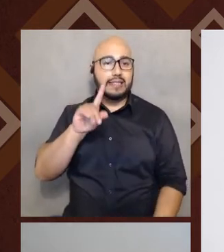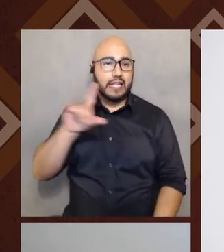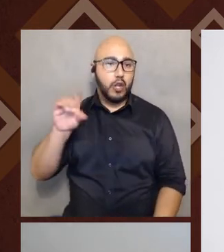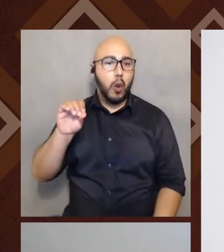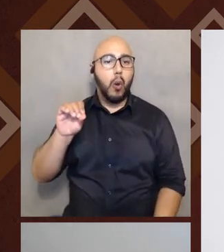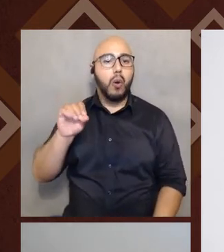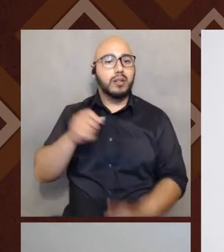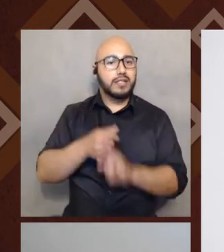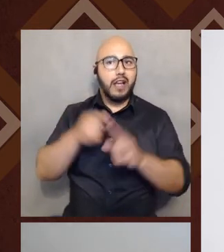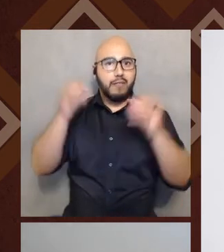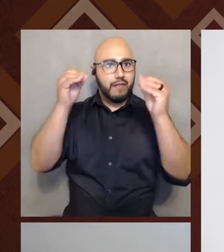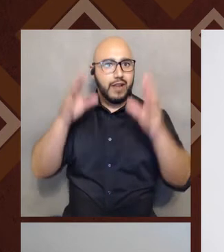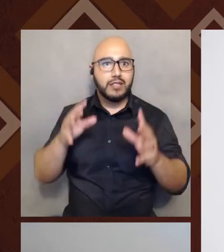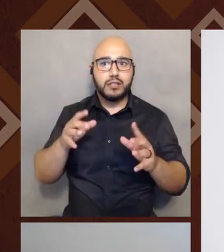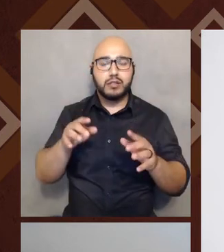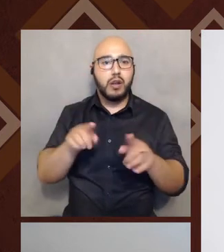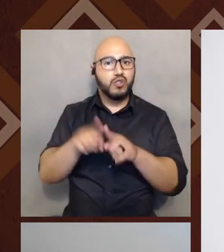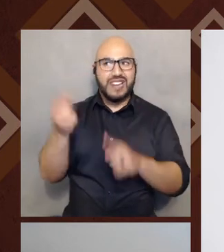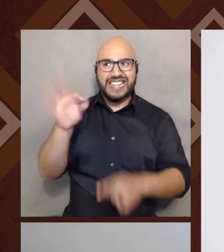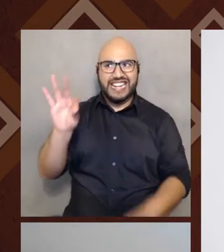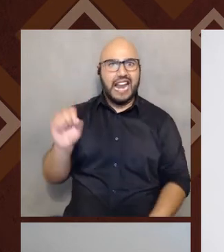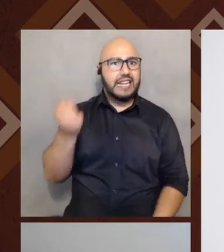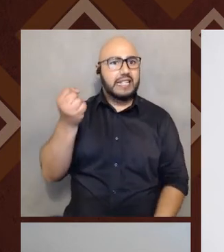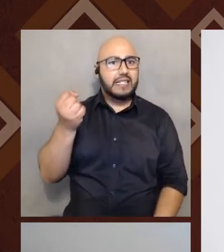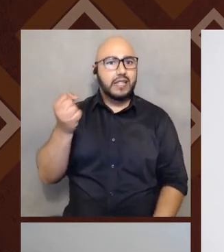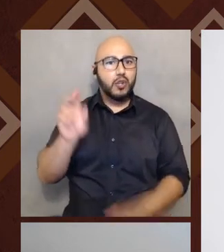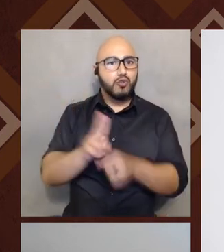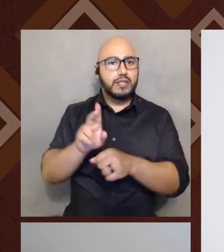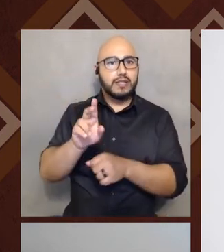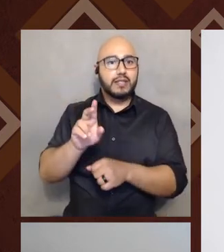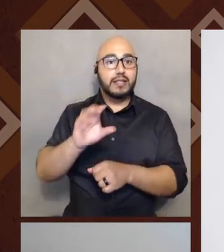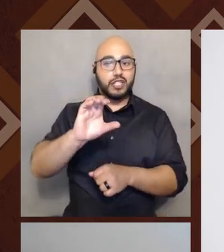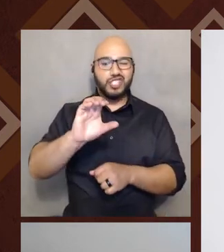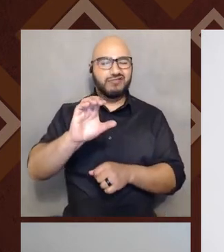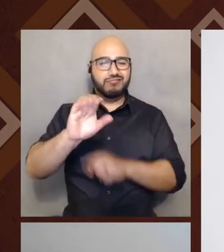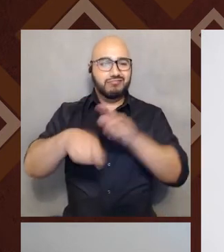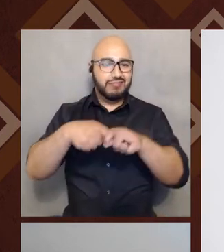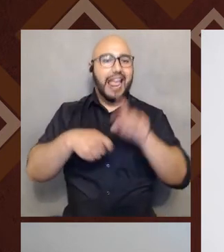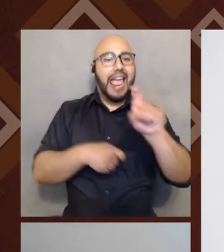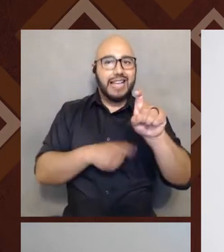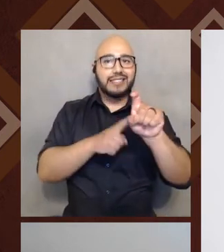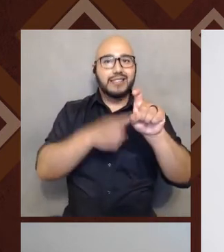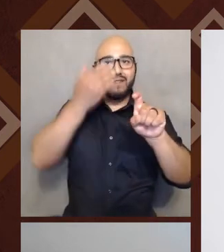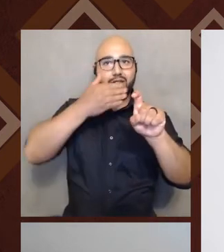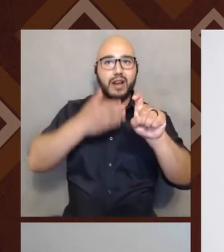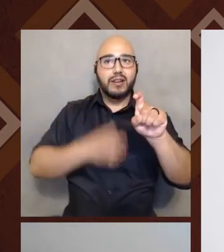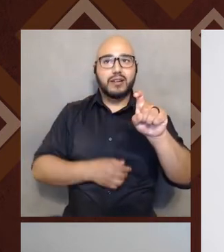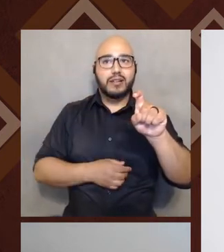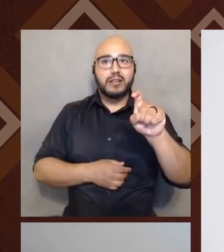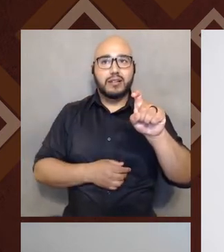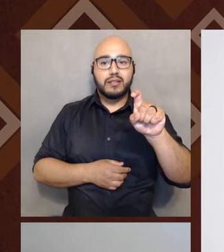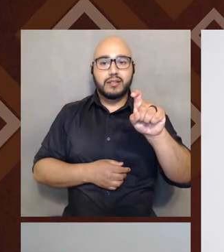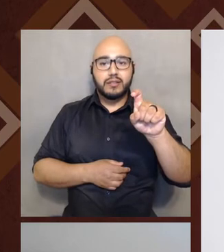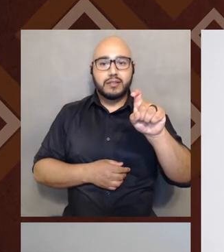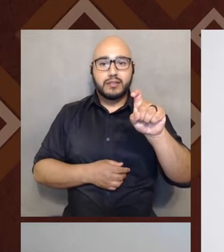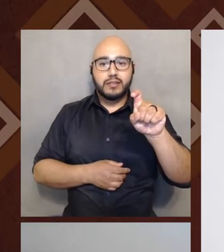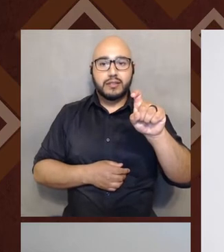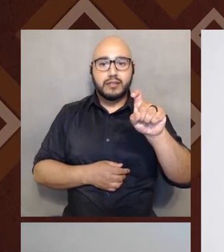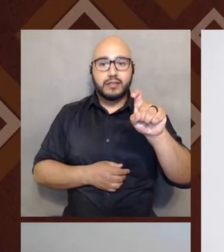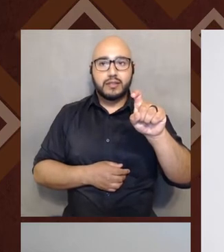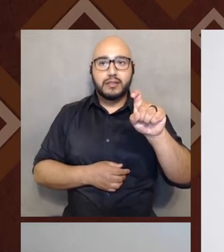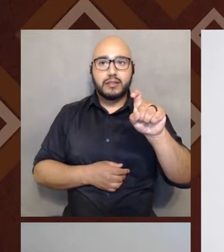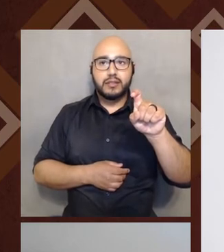who in the 1990s was using that, that X at the front of the term, right? To really, again, emphasize that aspect of, of, um,